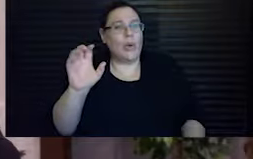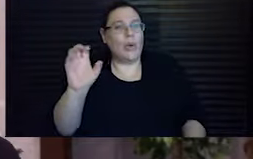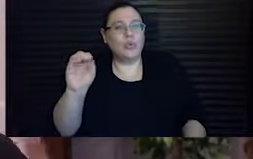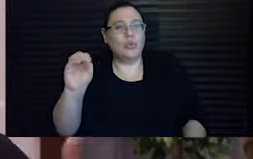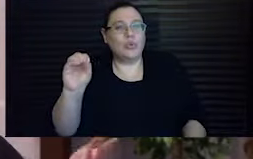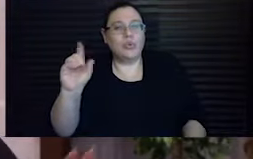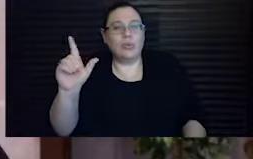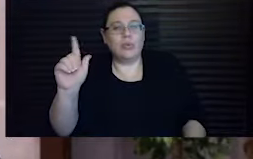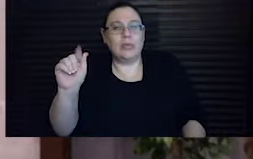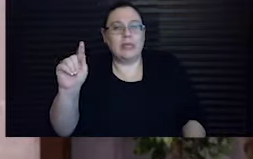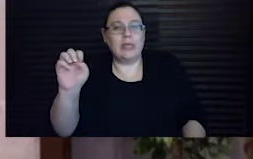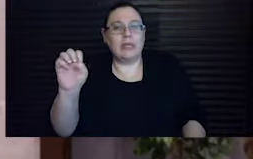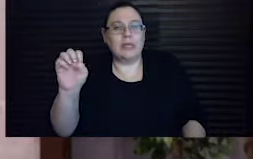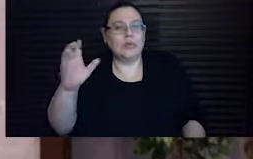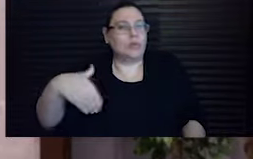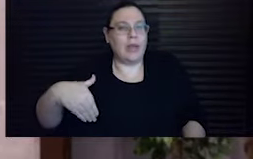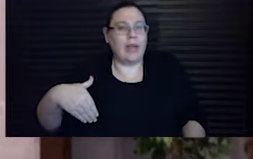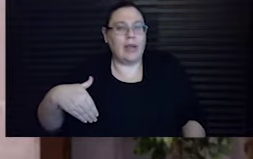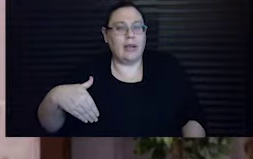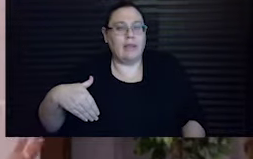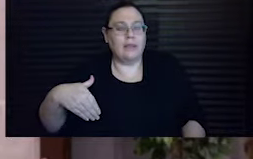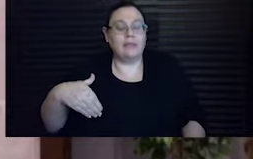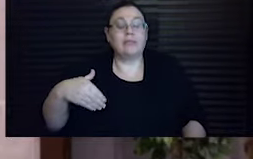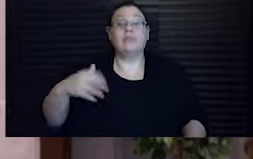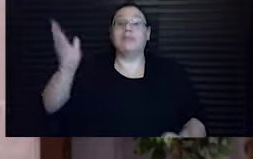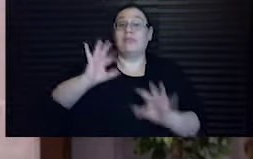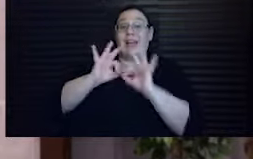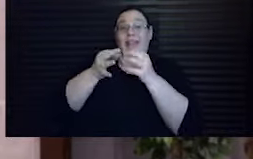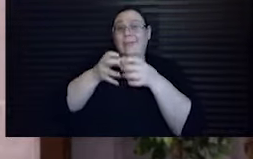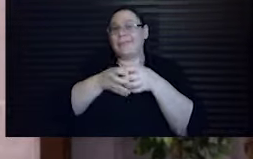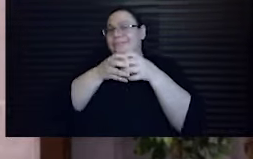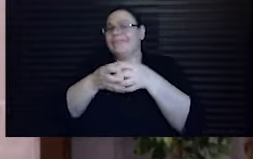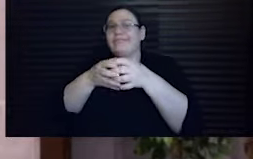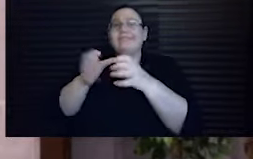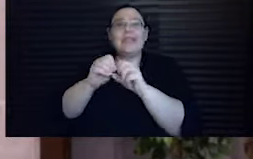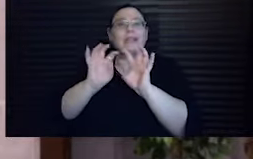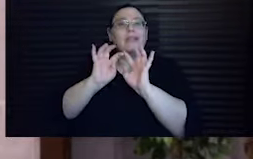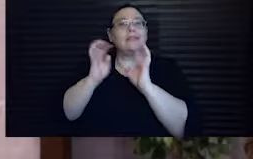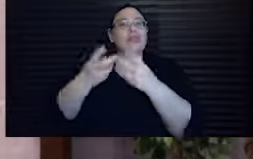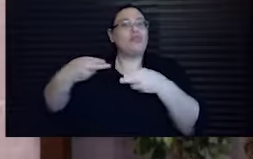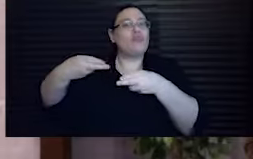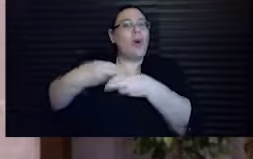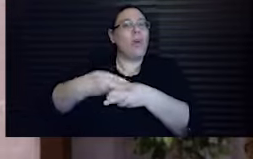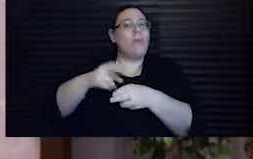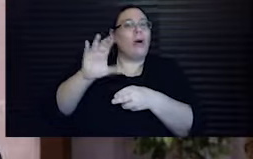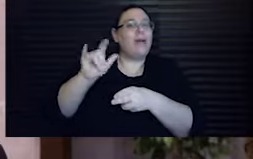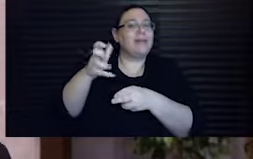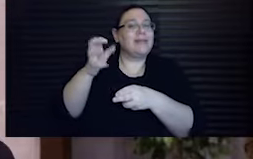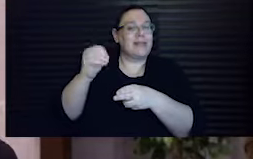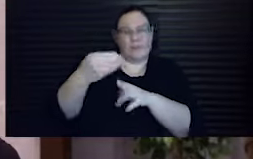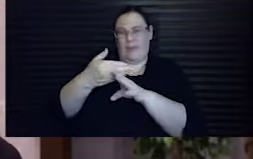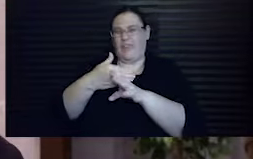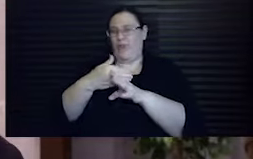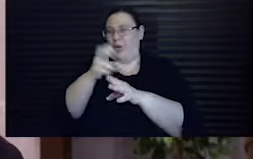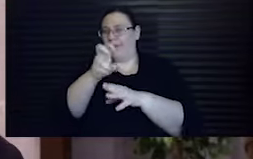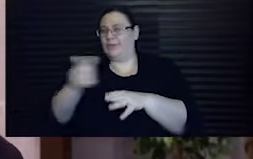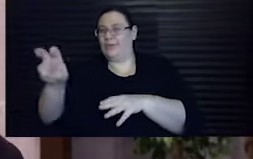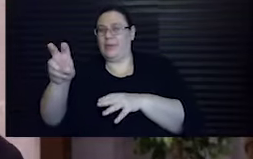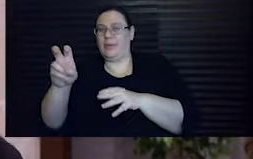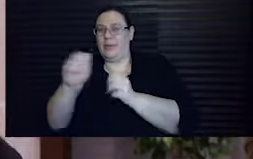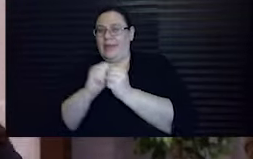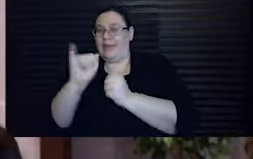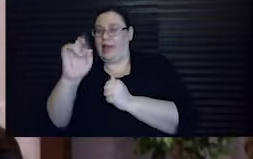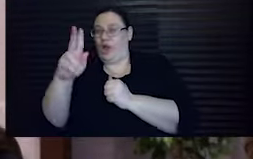I thought about that as my family and I walked through the Colosseum in Rome before the Icar Europe trip this summer.